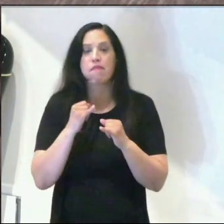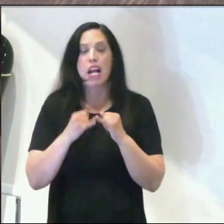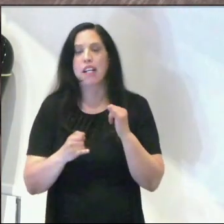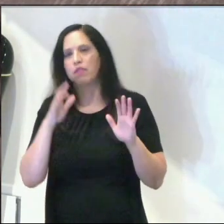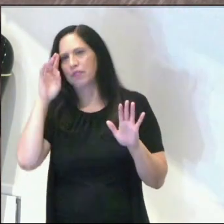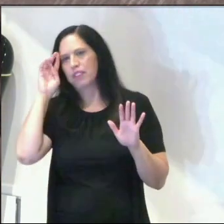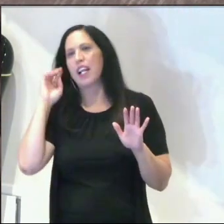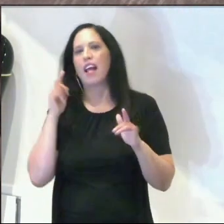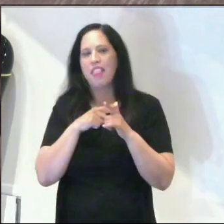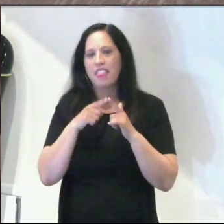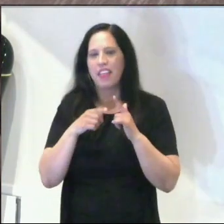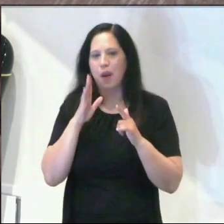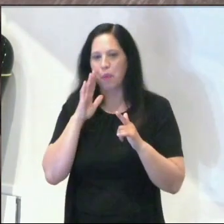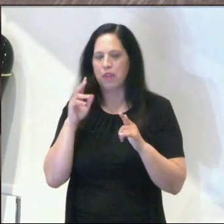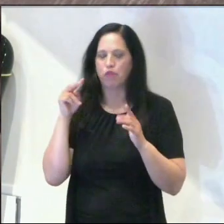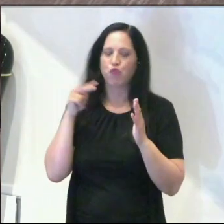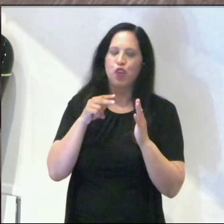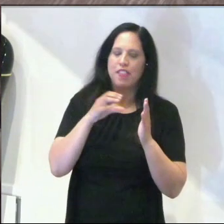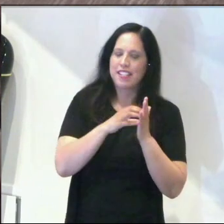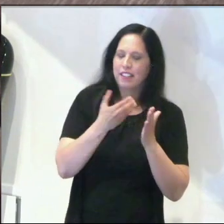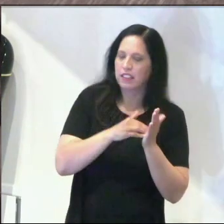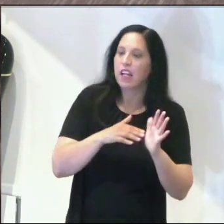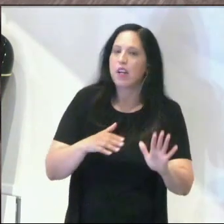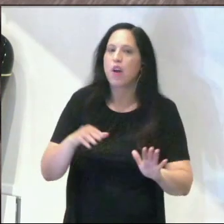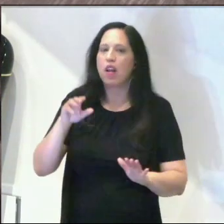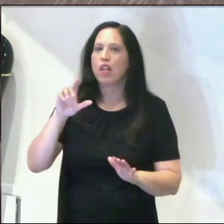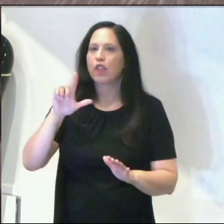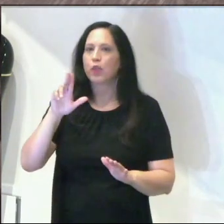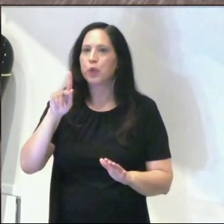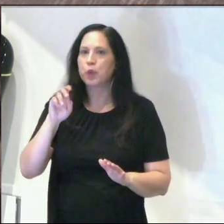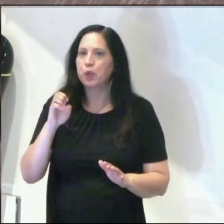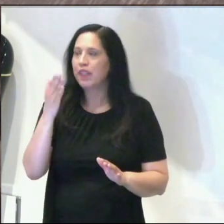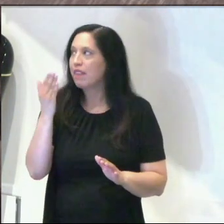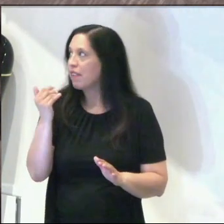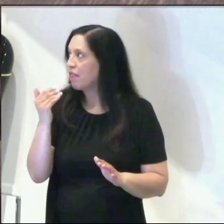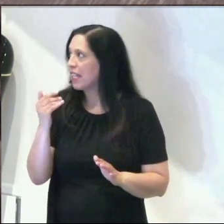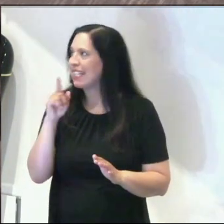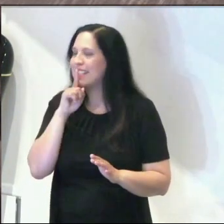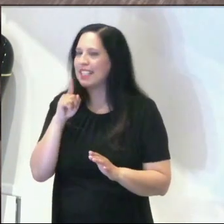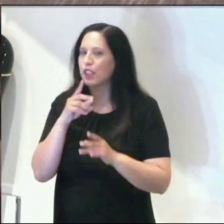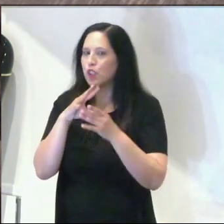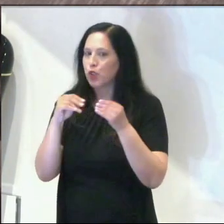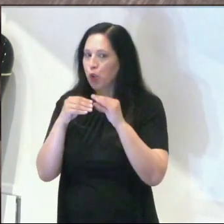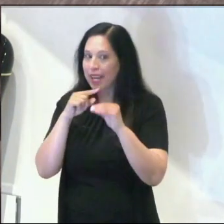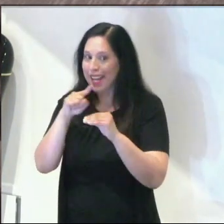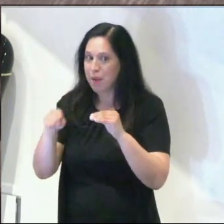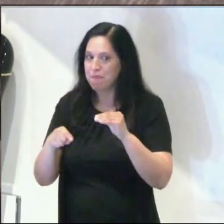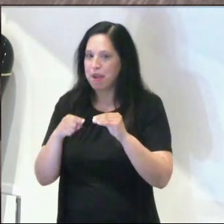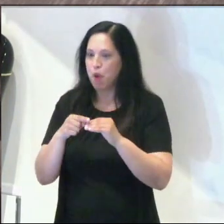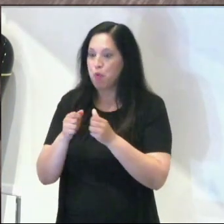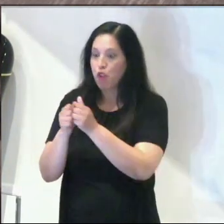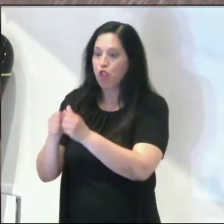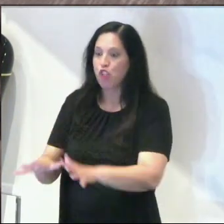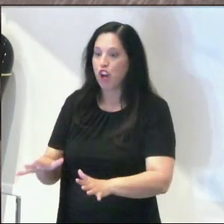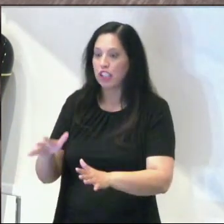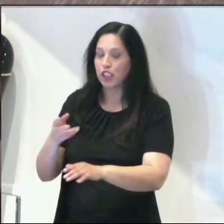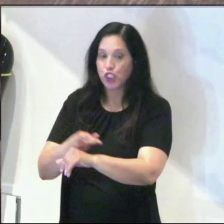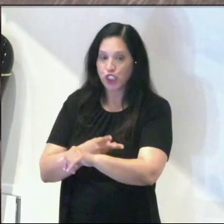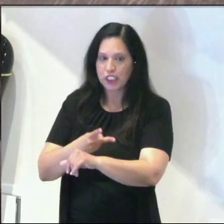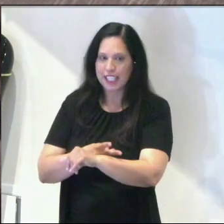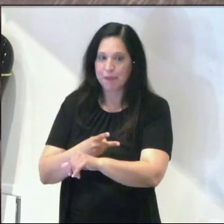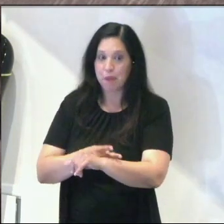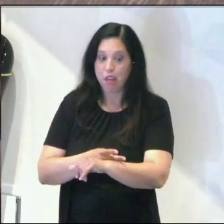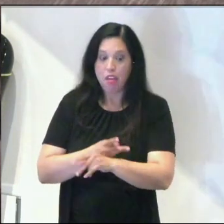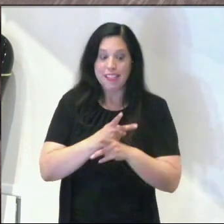then I'll get back into our text. Luke 15 and Matthew 18 is the parable of the lost sheep. And it says that the shepherd will leave the 99